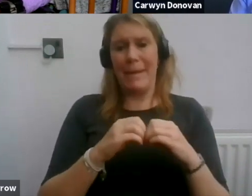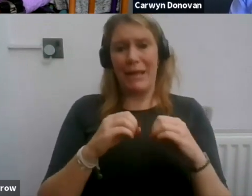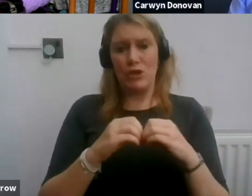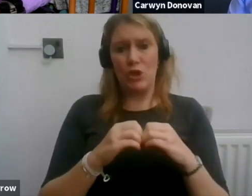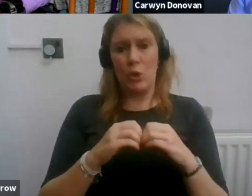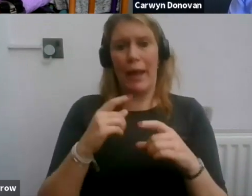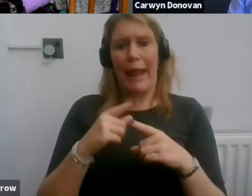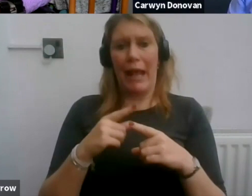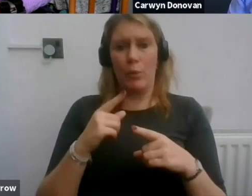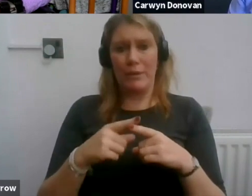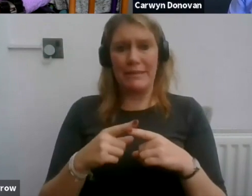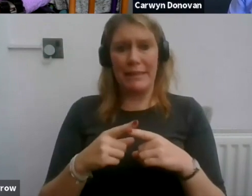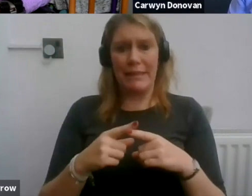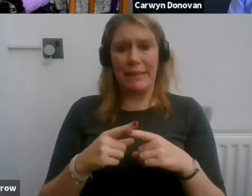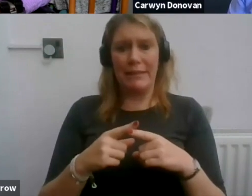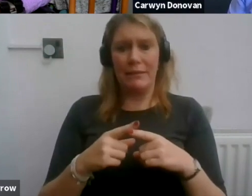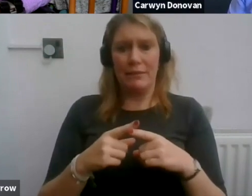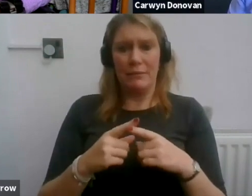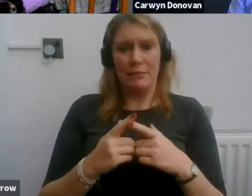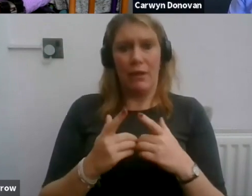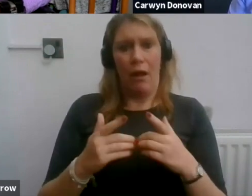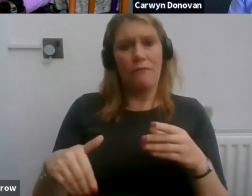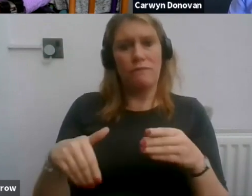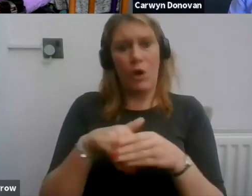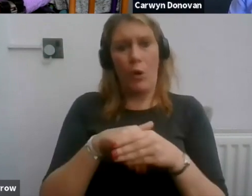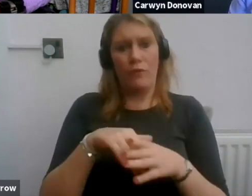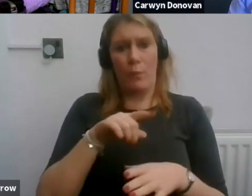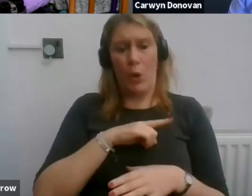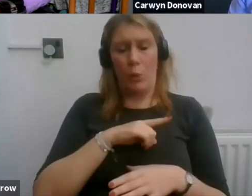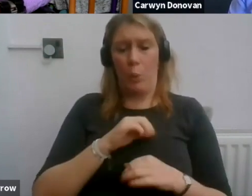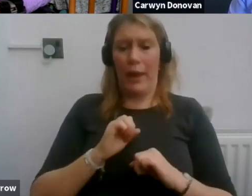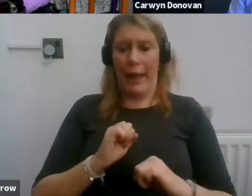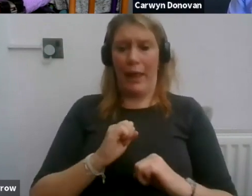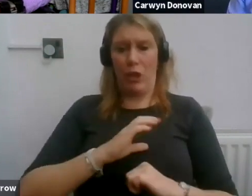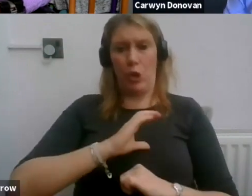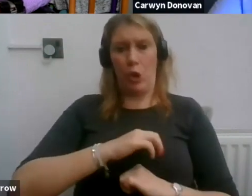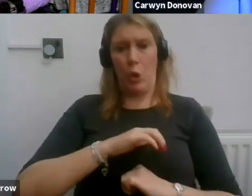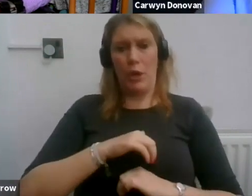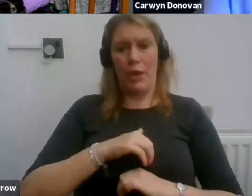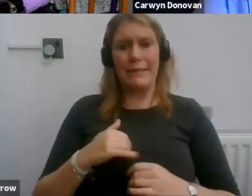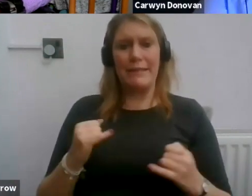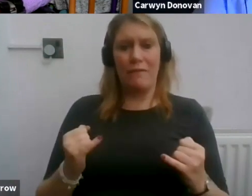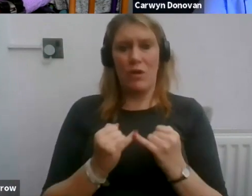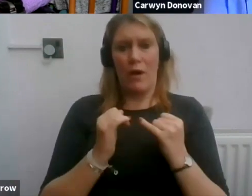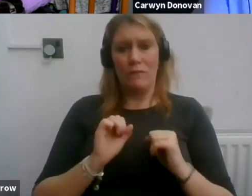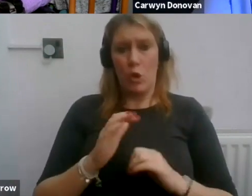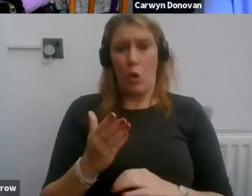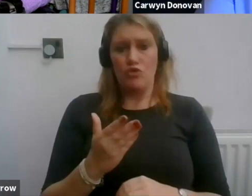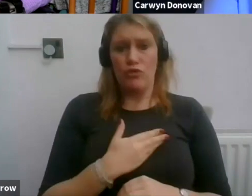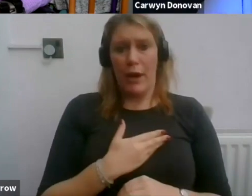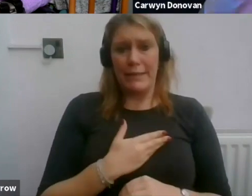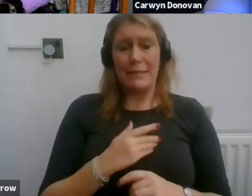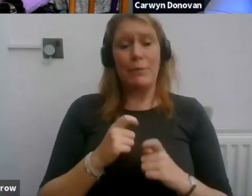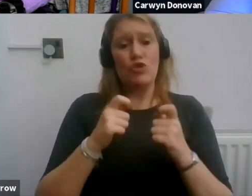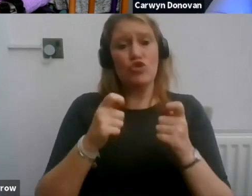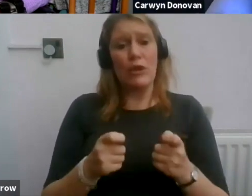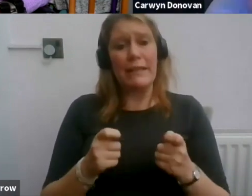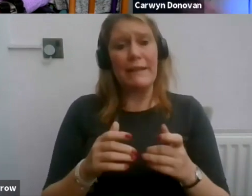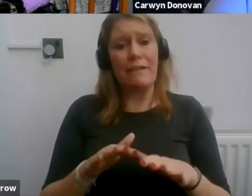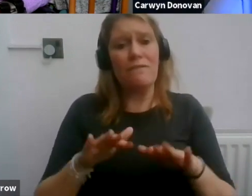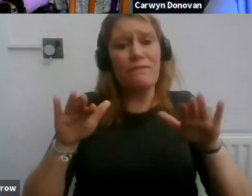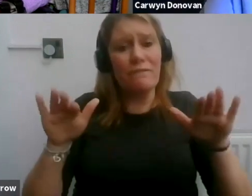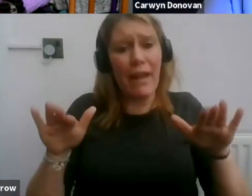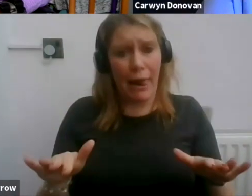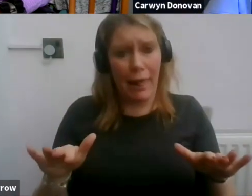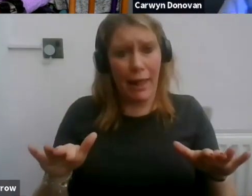come in. We are the organisations that fight for your right to be treated fairly. And whether that's